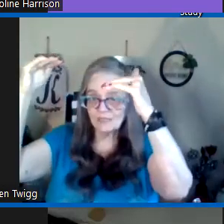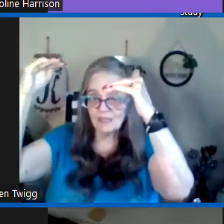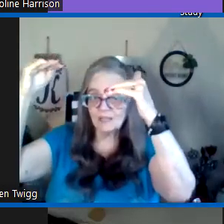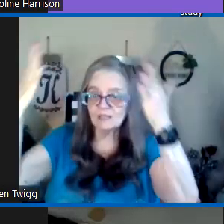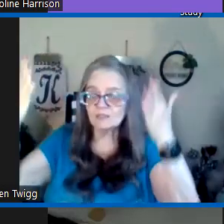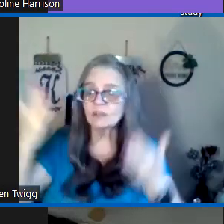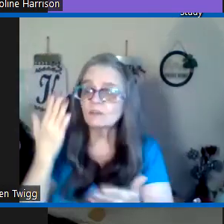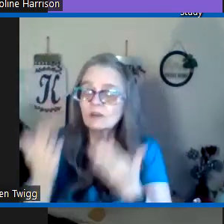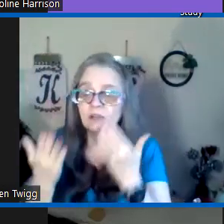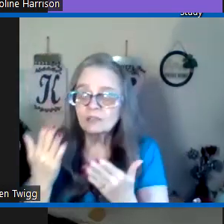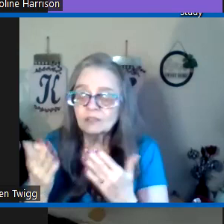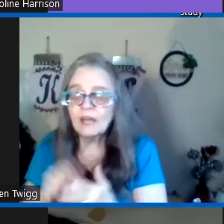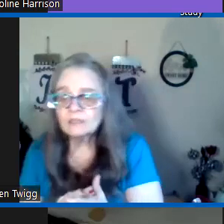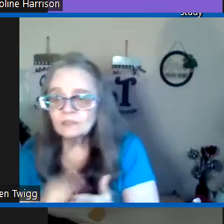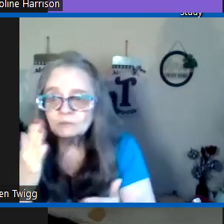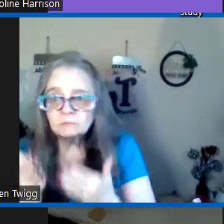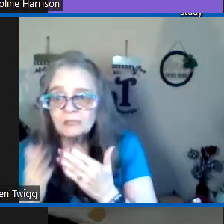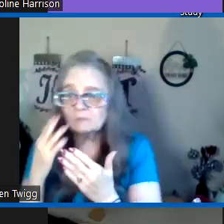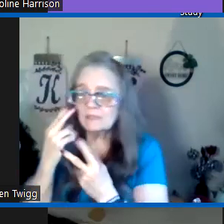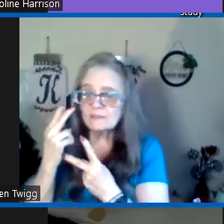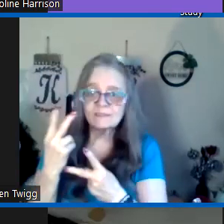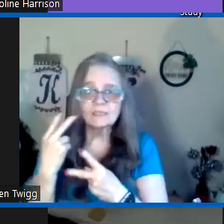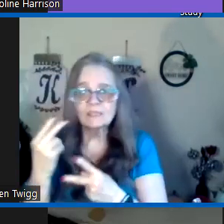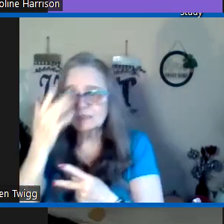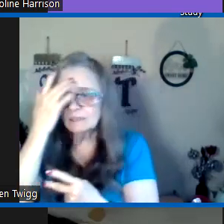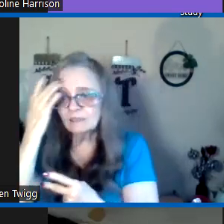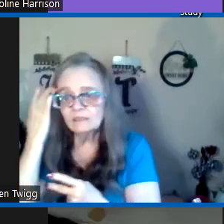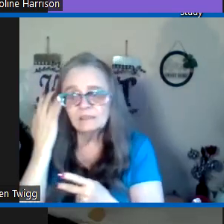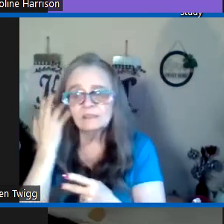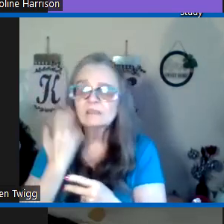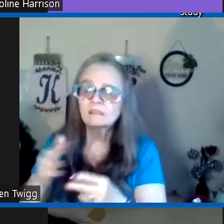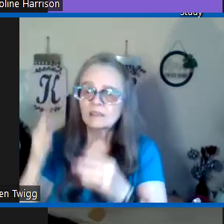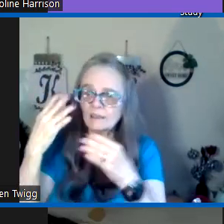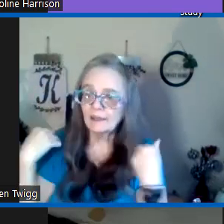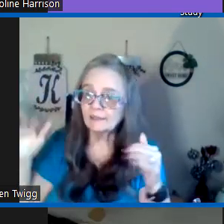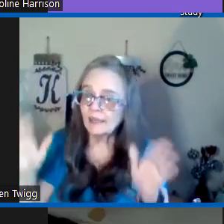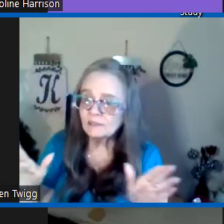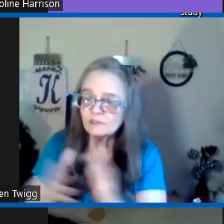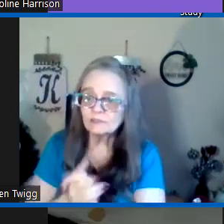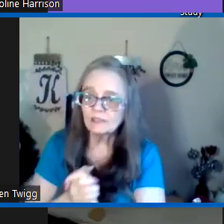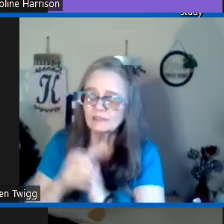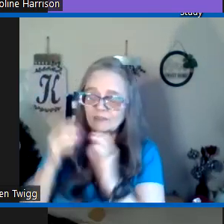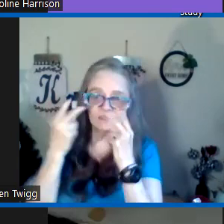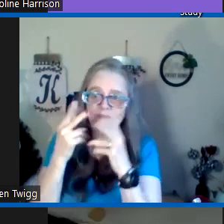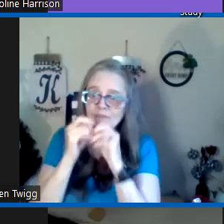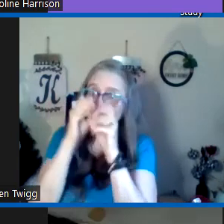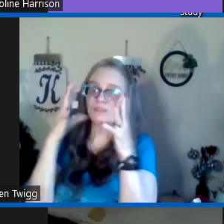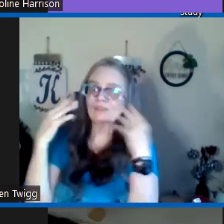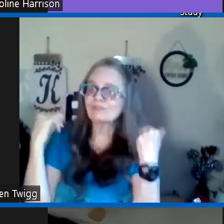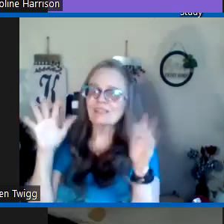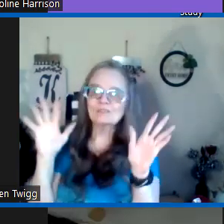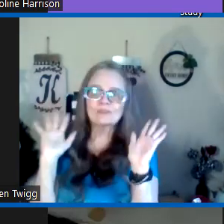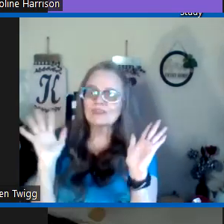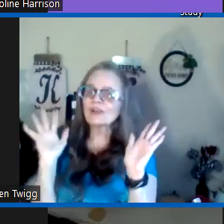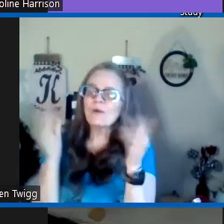so you would maybe see an angel you have a